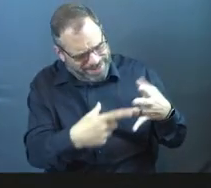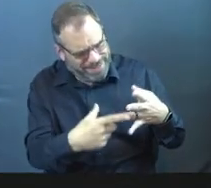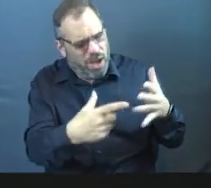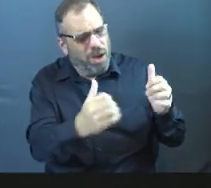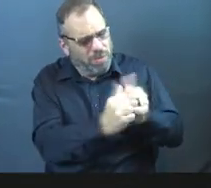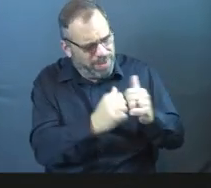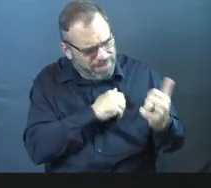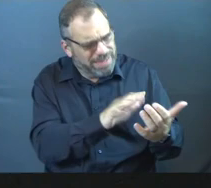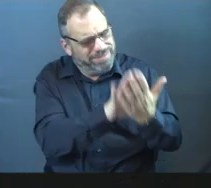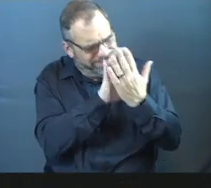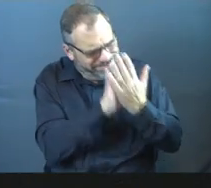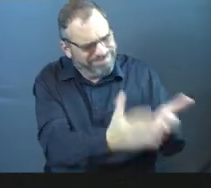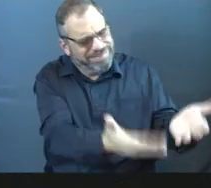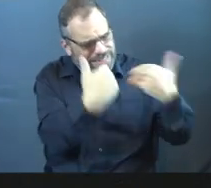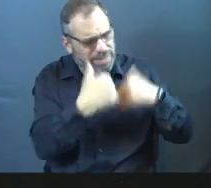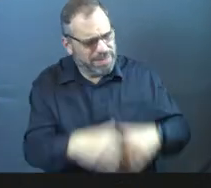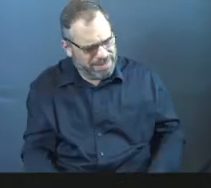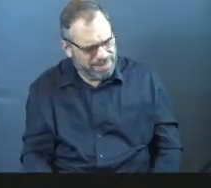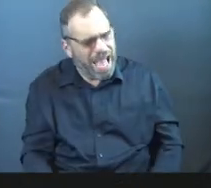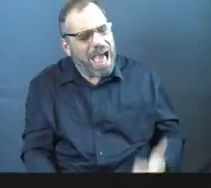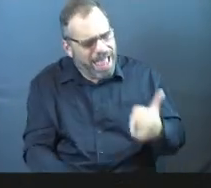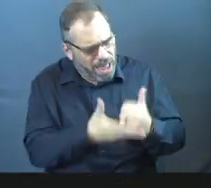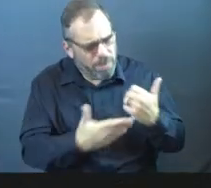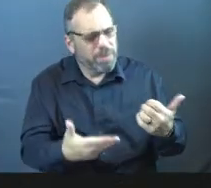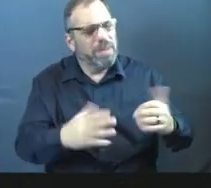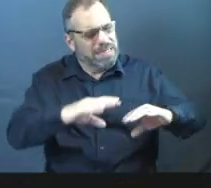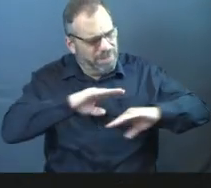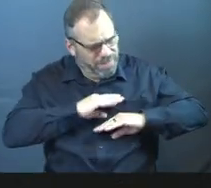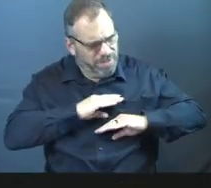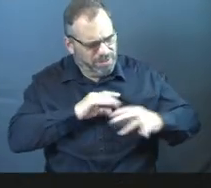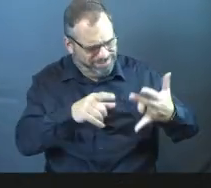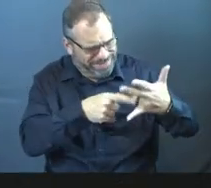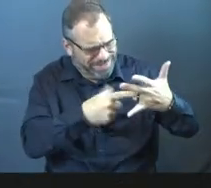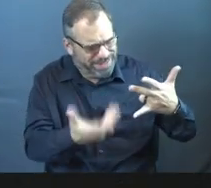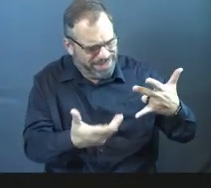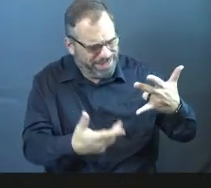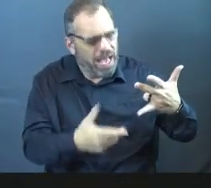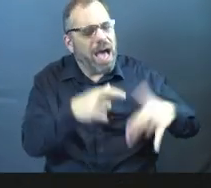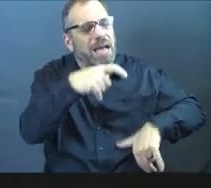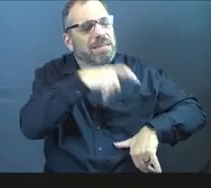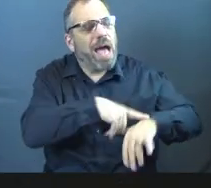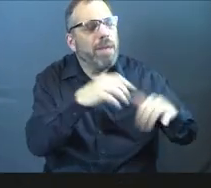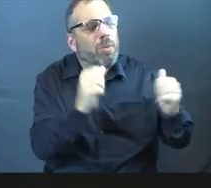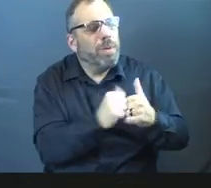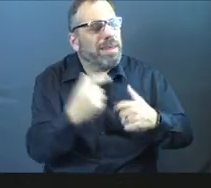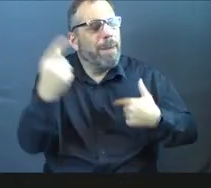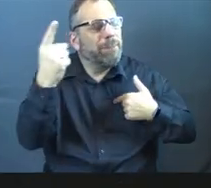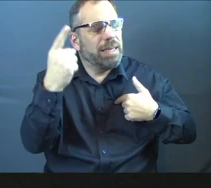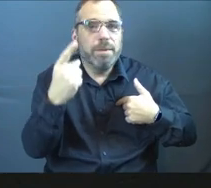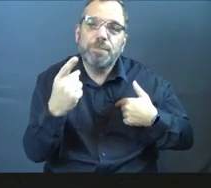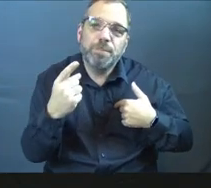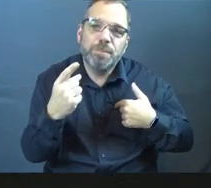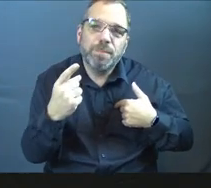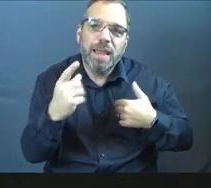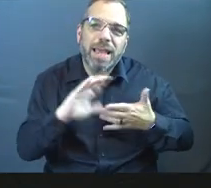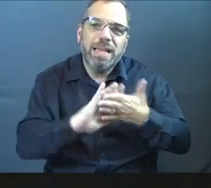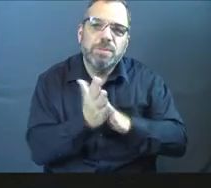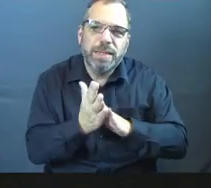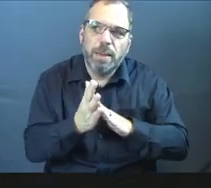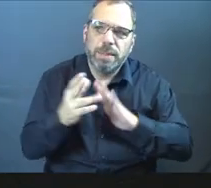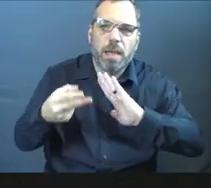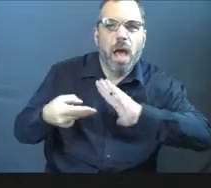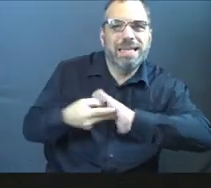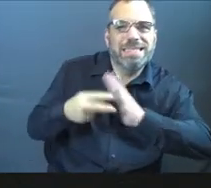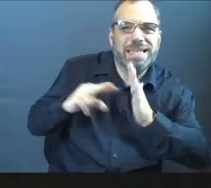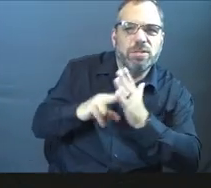I know you are. Let me be your nourishment. Let me fill that void. Spend time with me. What this is, is it's being intentional with